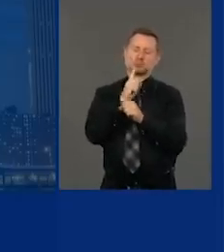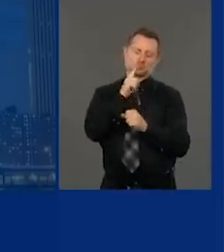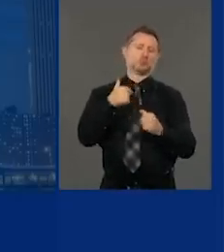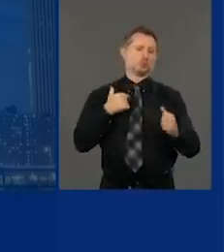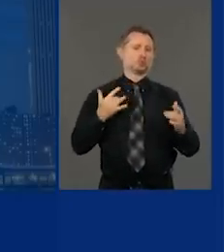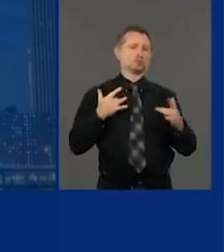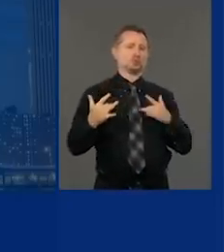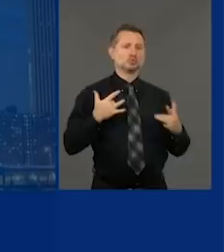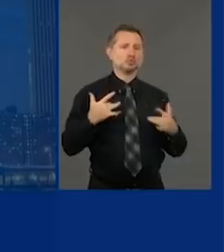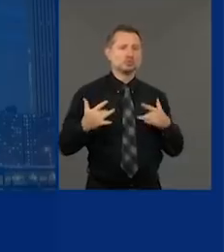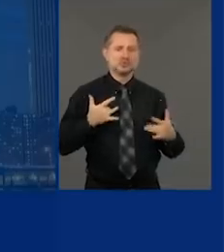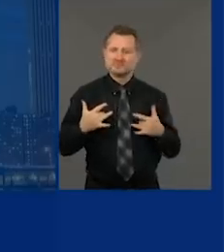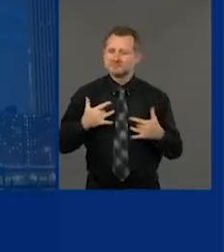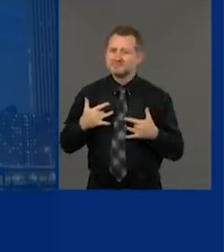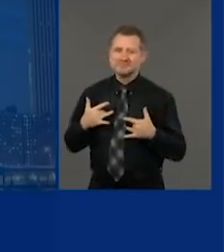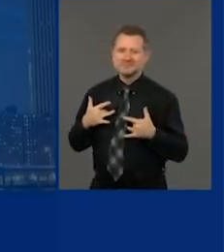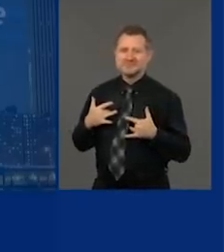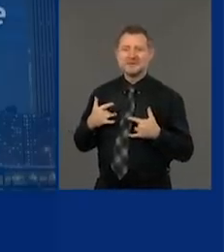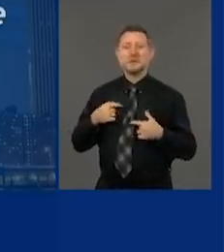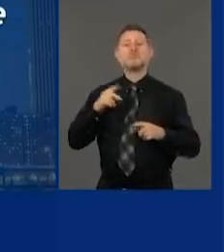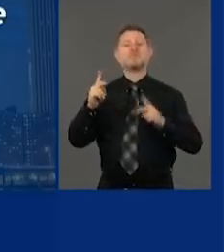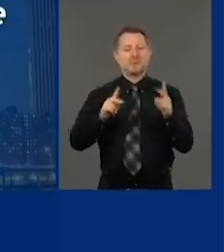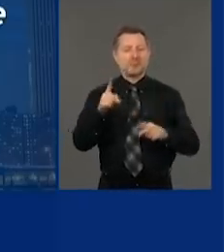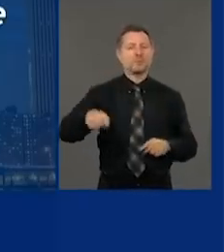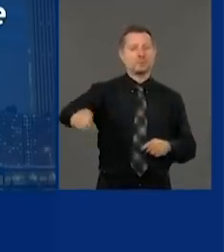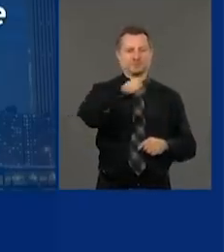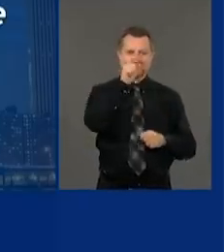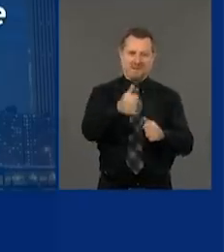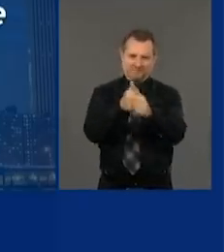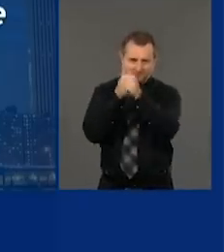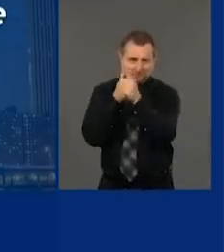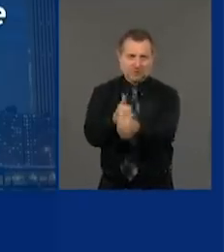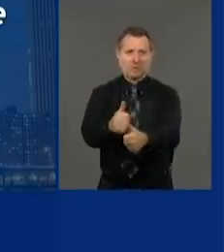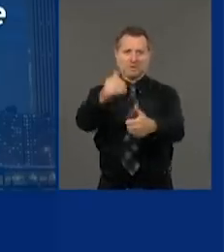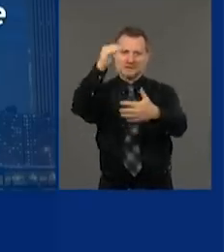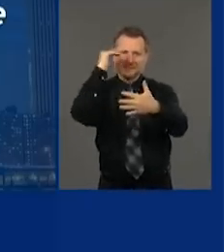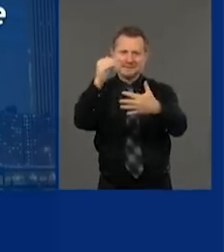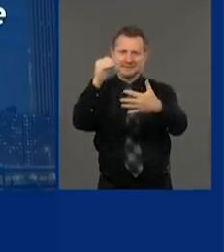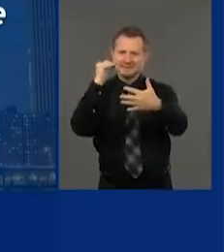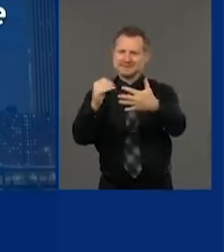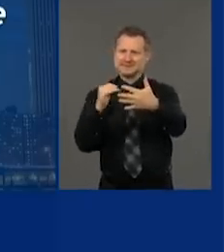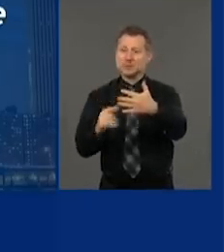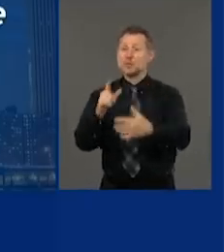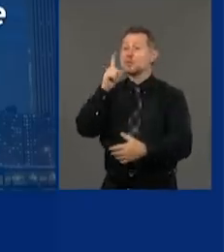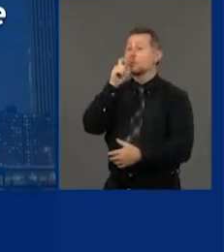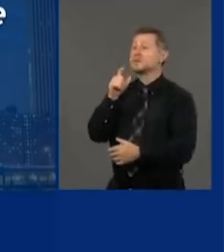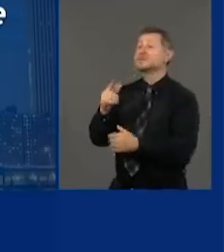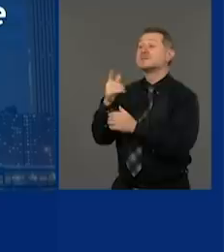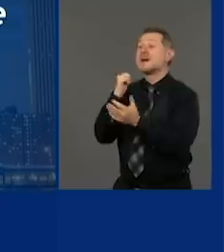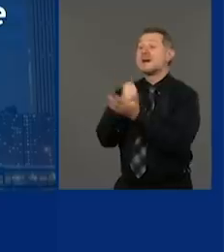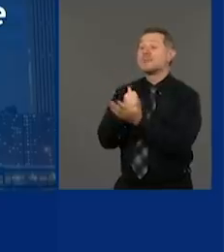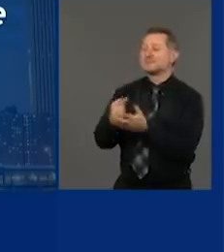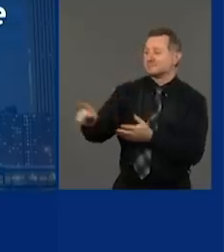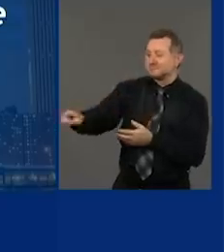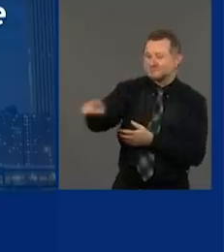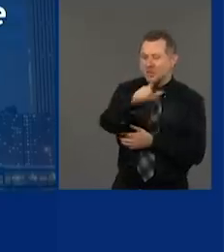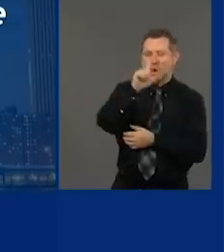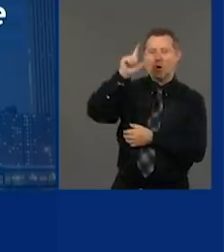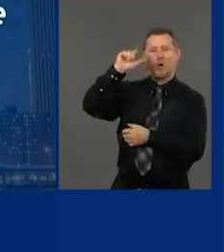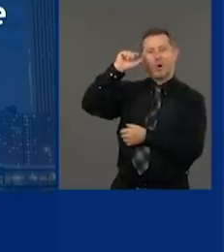We have to remain compliant. And the local governments have to do their job and enforce compliance.